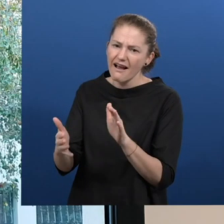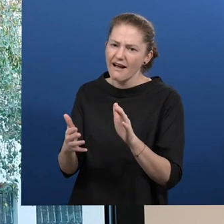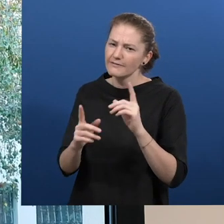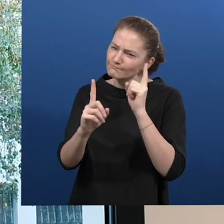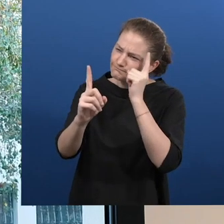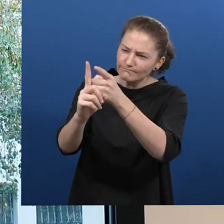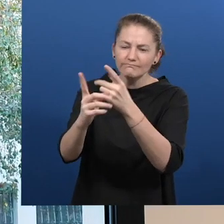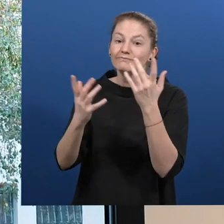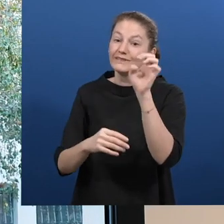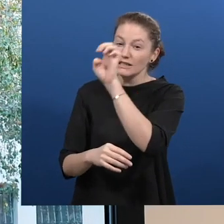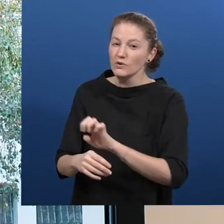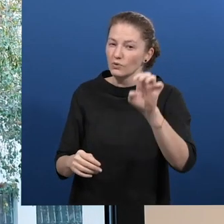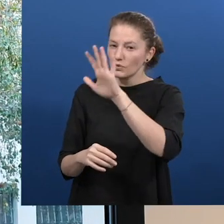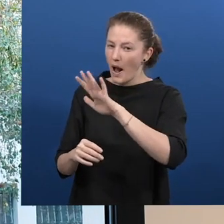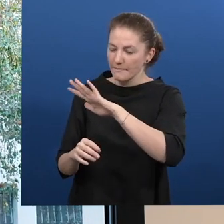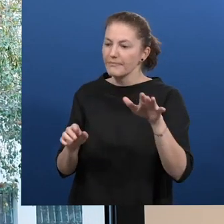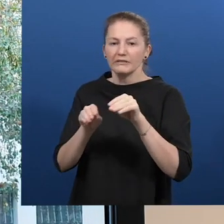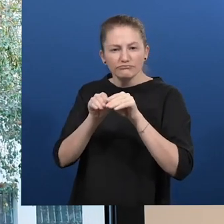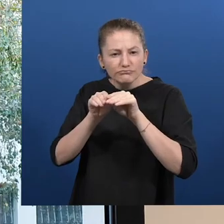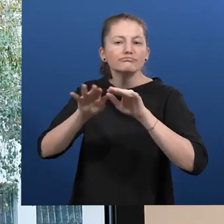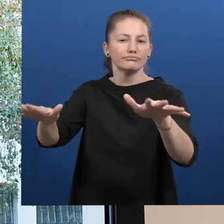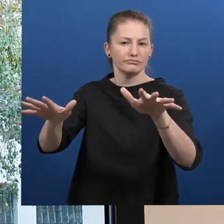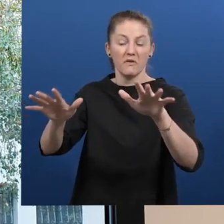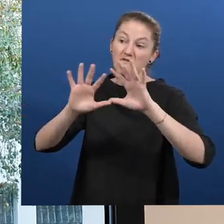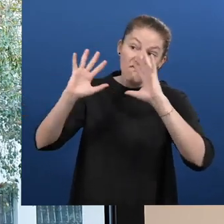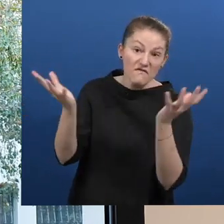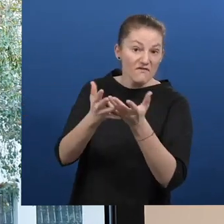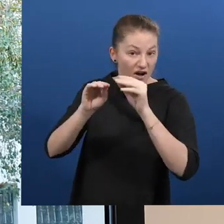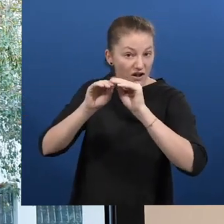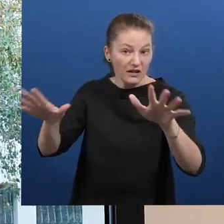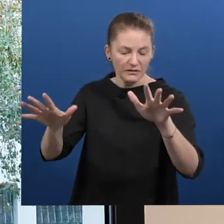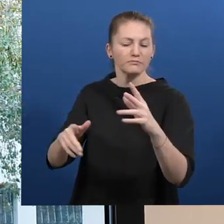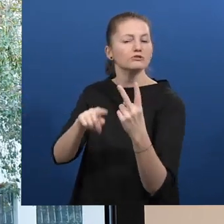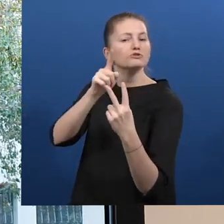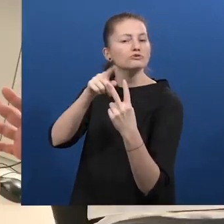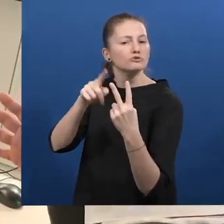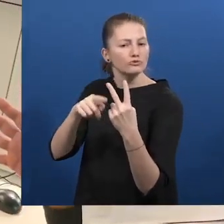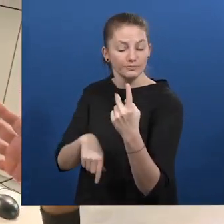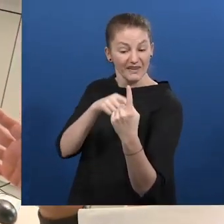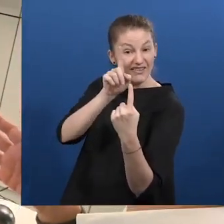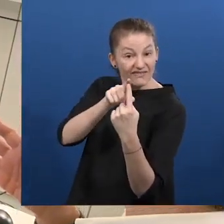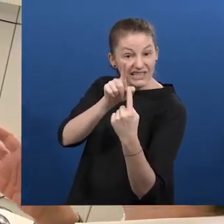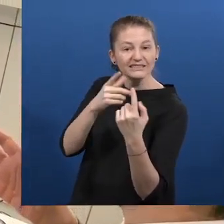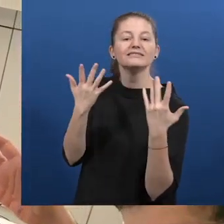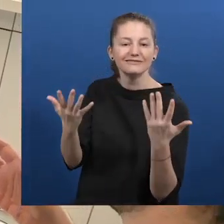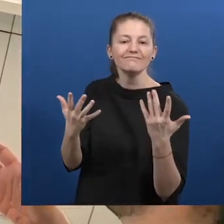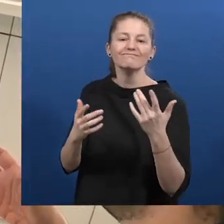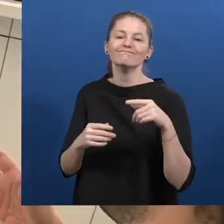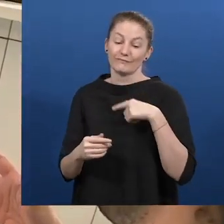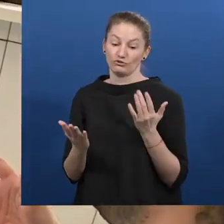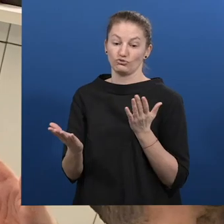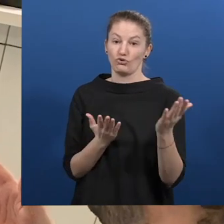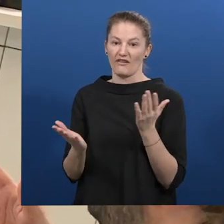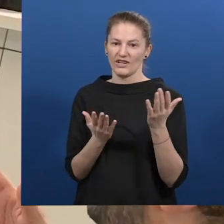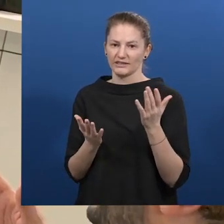We plan to pursue our development in Europe and around the world according to two drivers. First, continue to